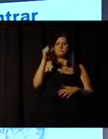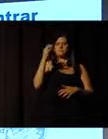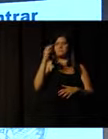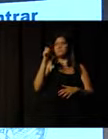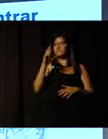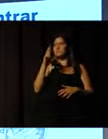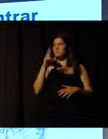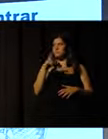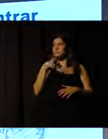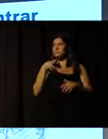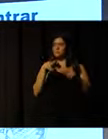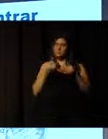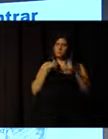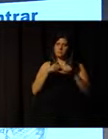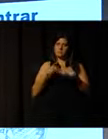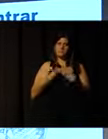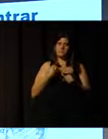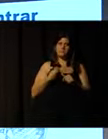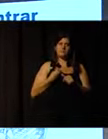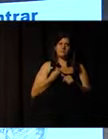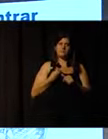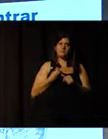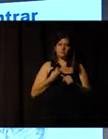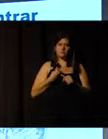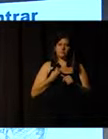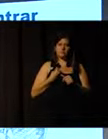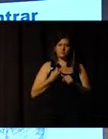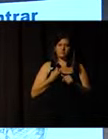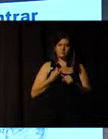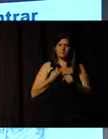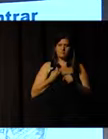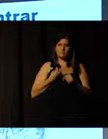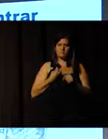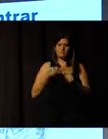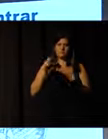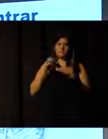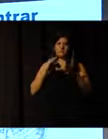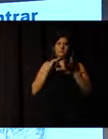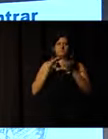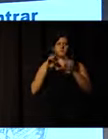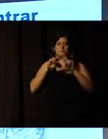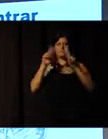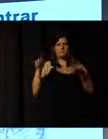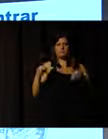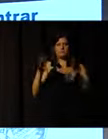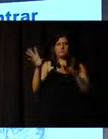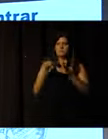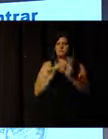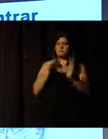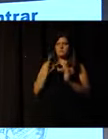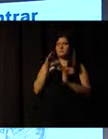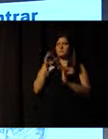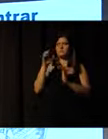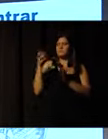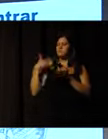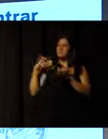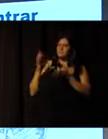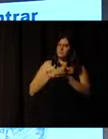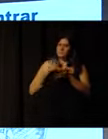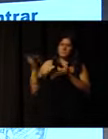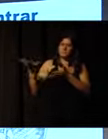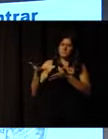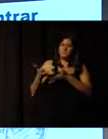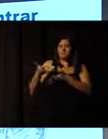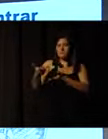masters. We will have a model of hospitality to